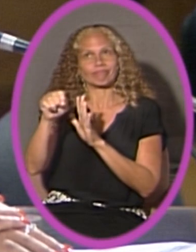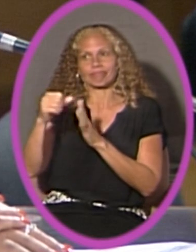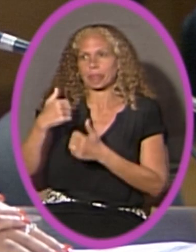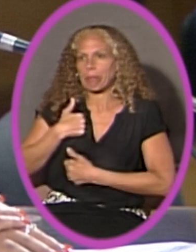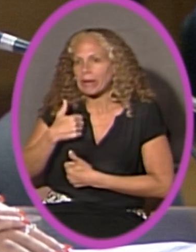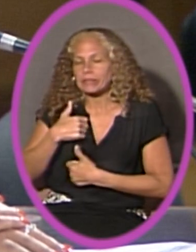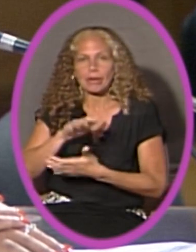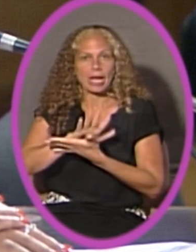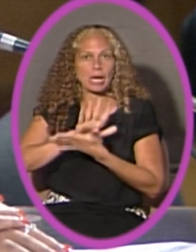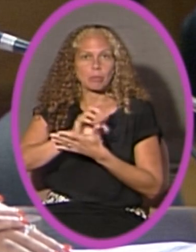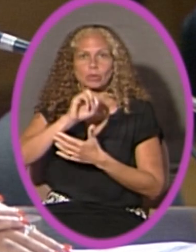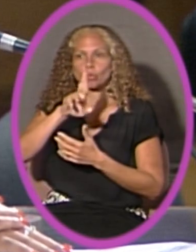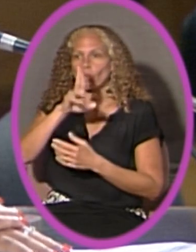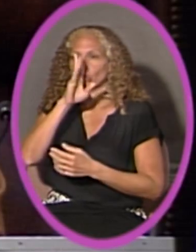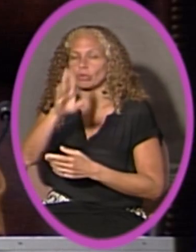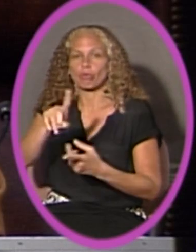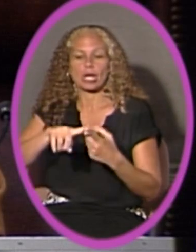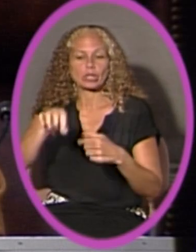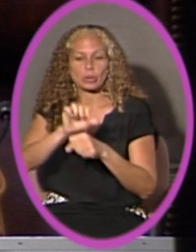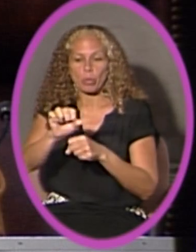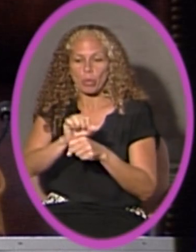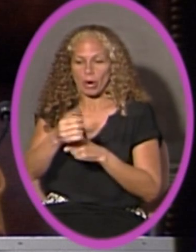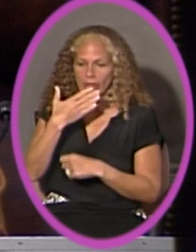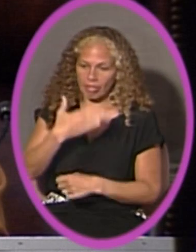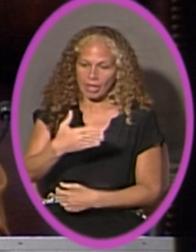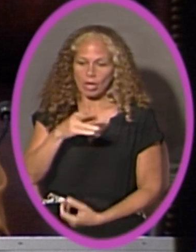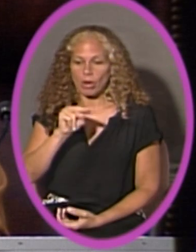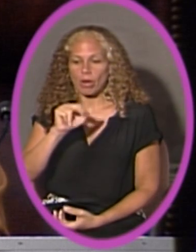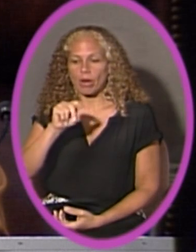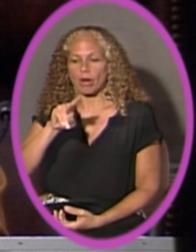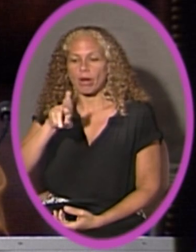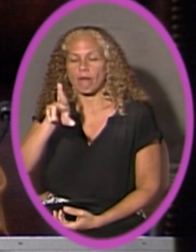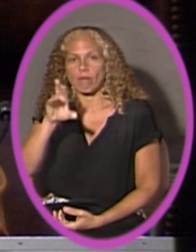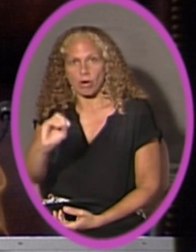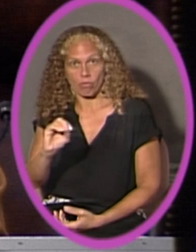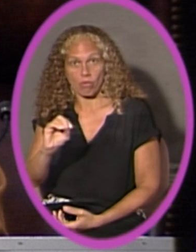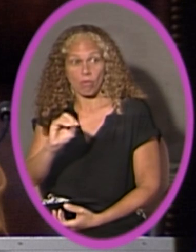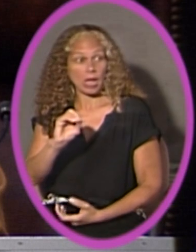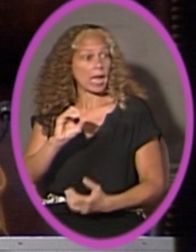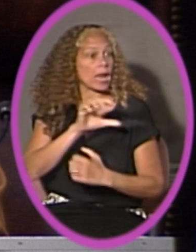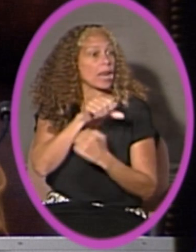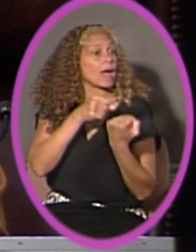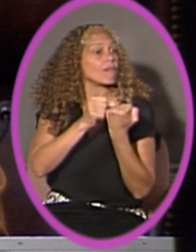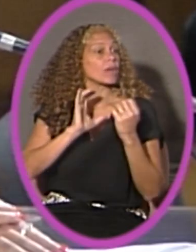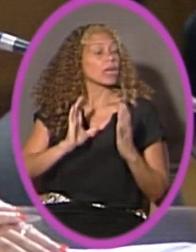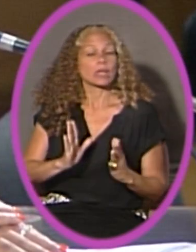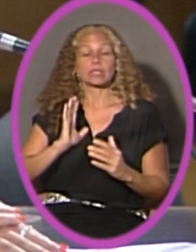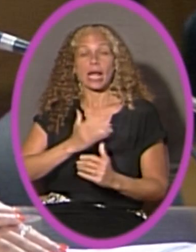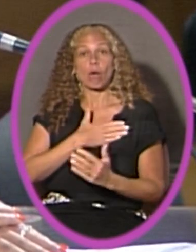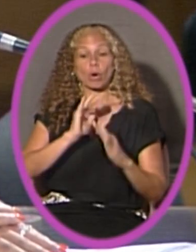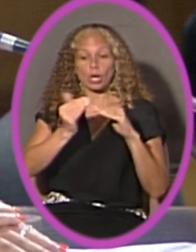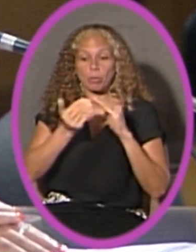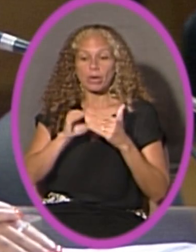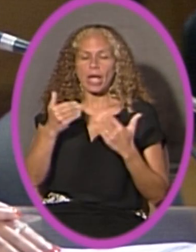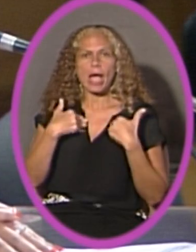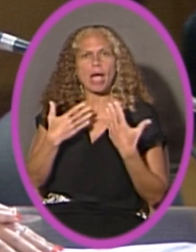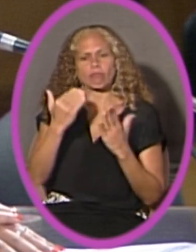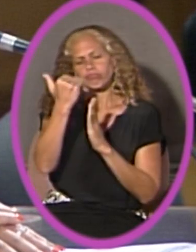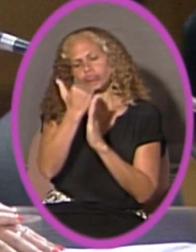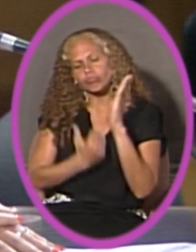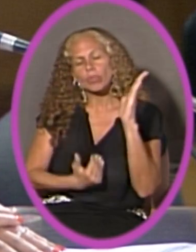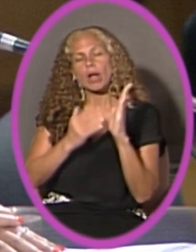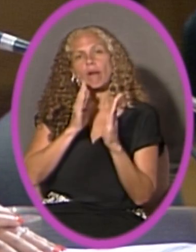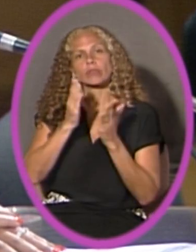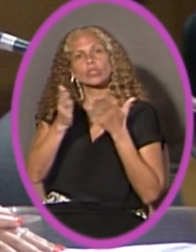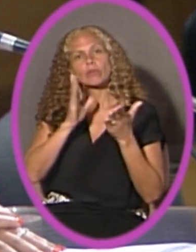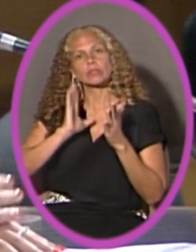directly into our workforce. Thank you, Ms. Navarro. And speaking of advocates in our community who have a record of service for families in